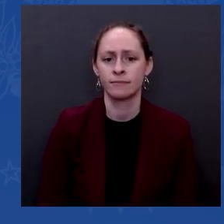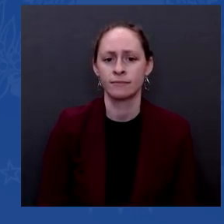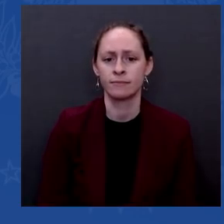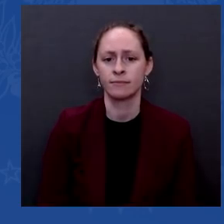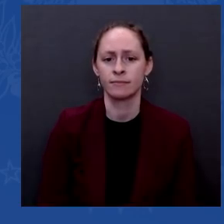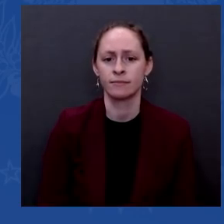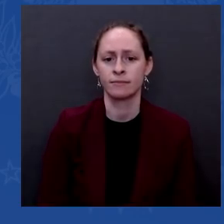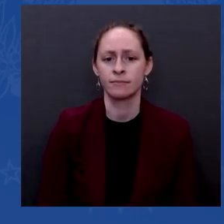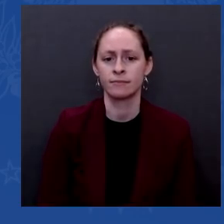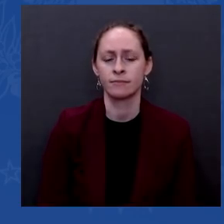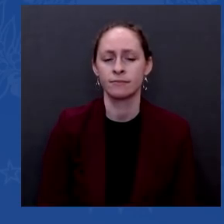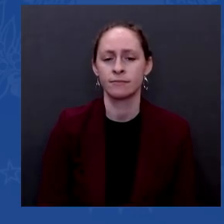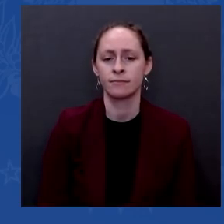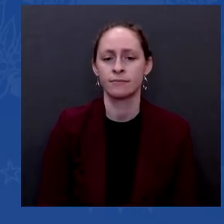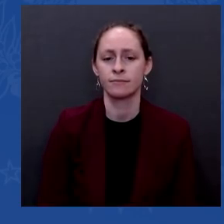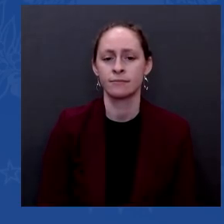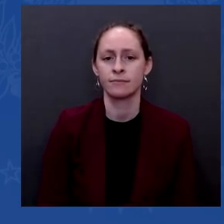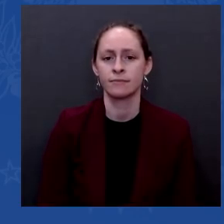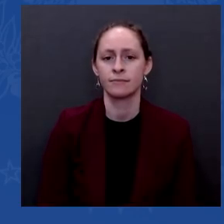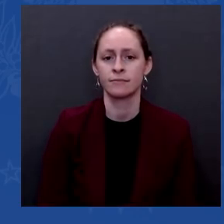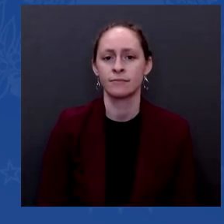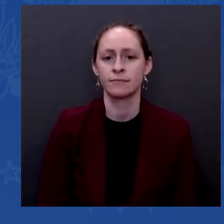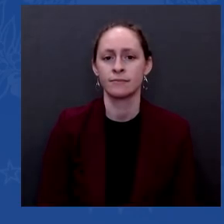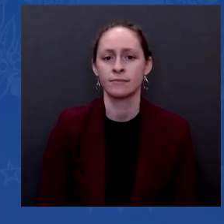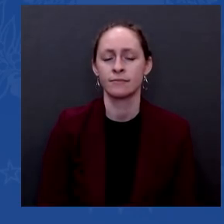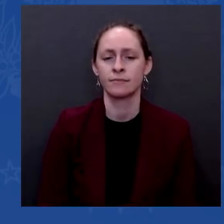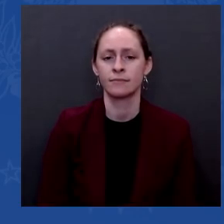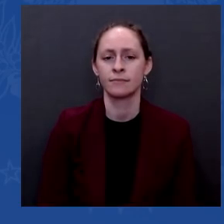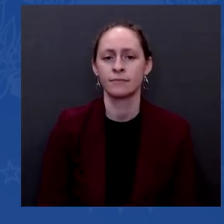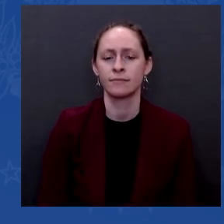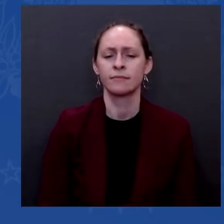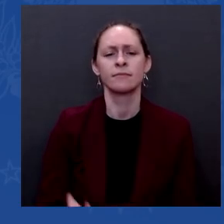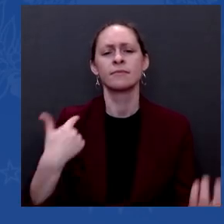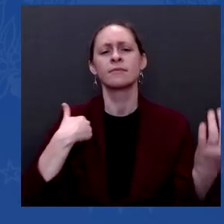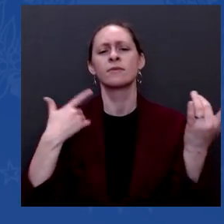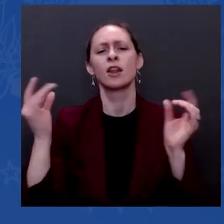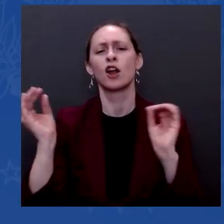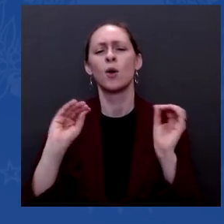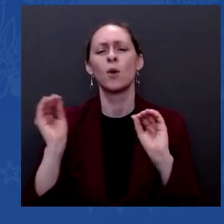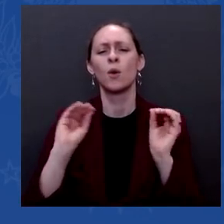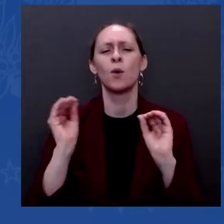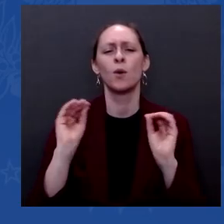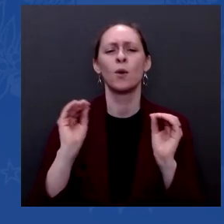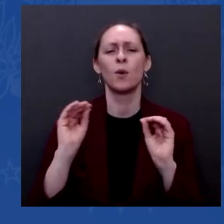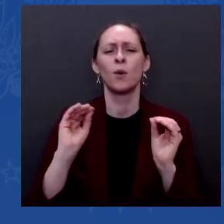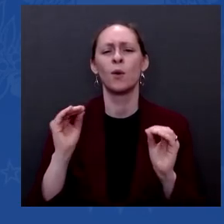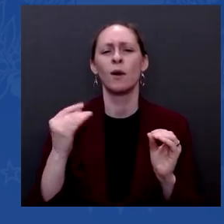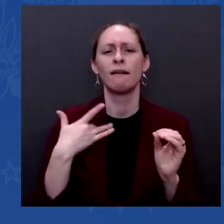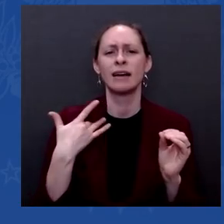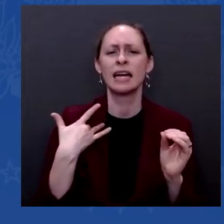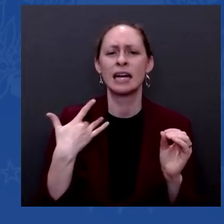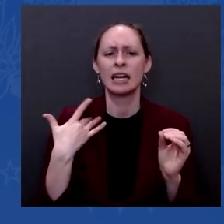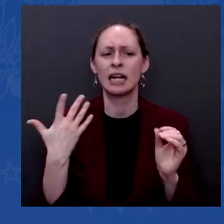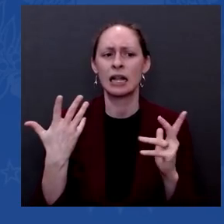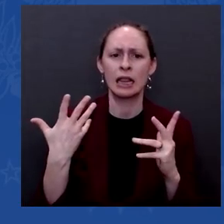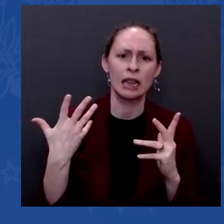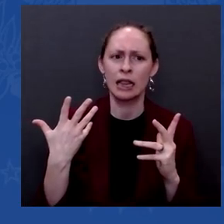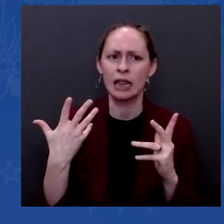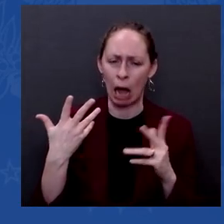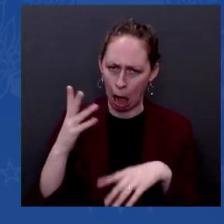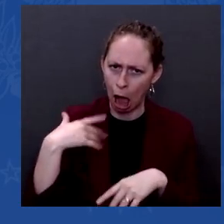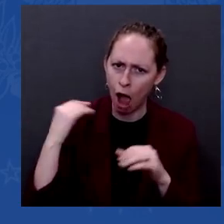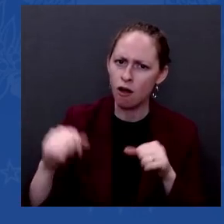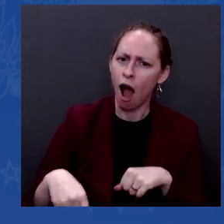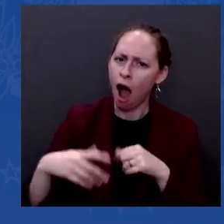I have no reluctance to reach out to any Republican and anyone who and I've made it